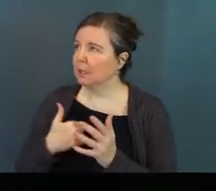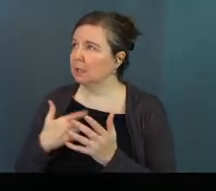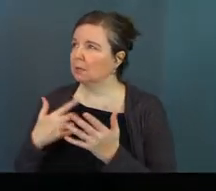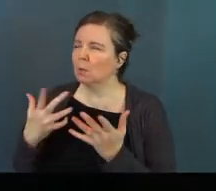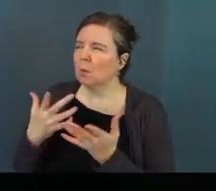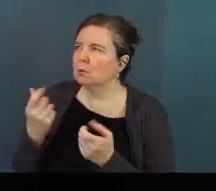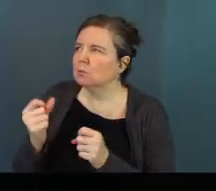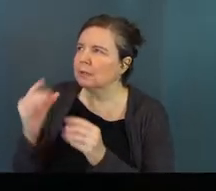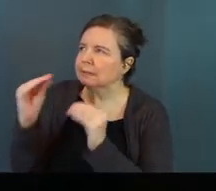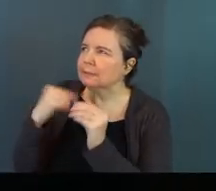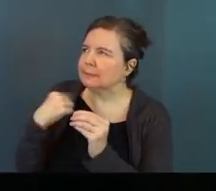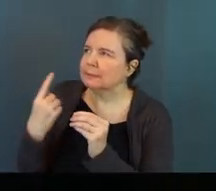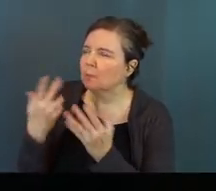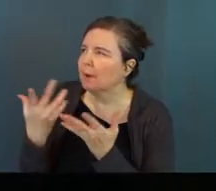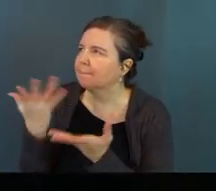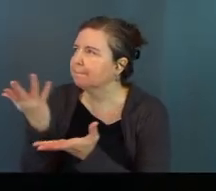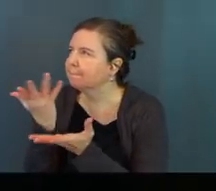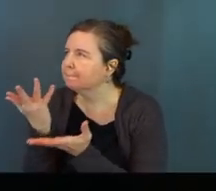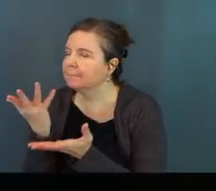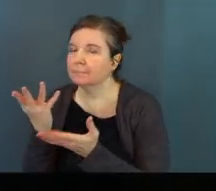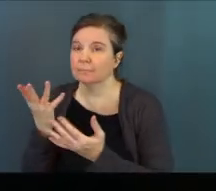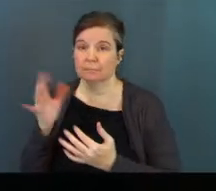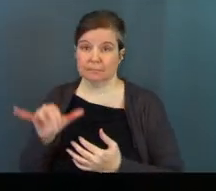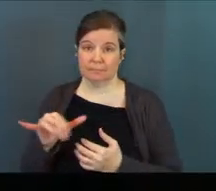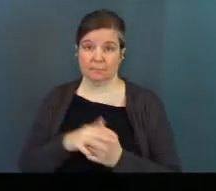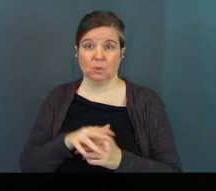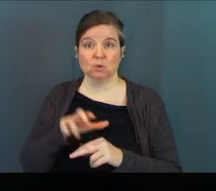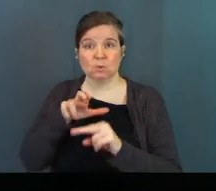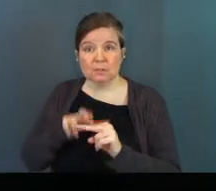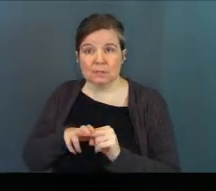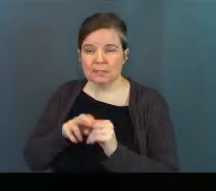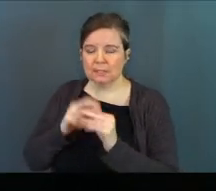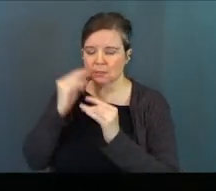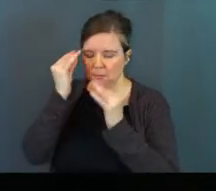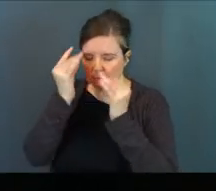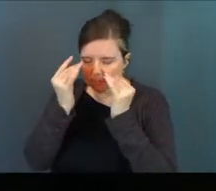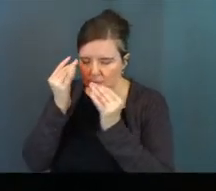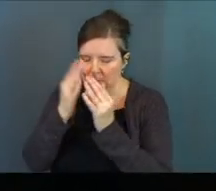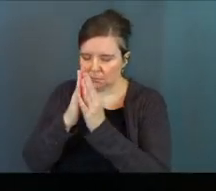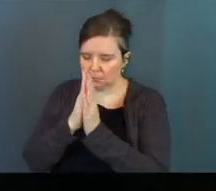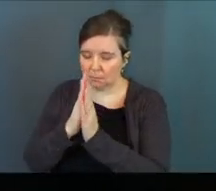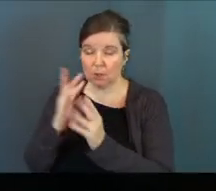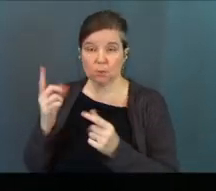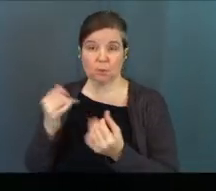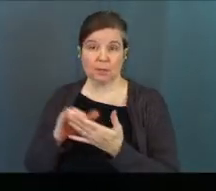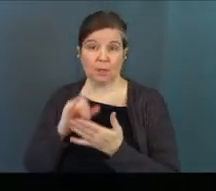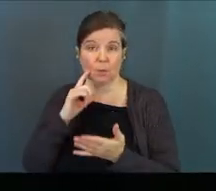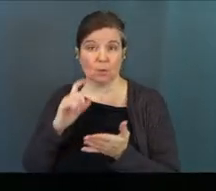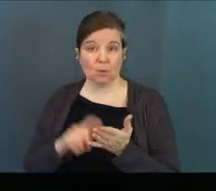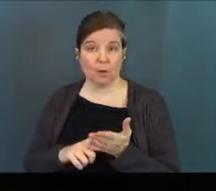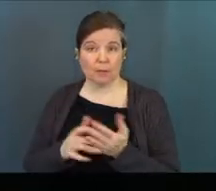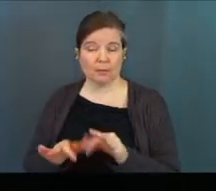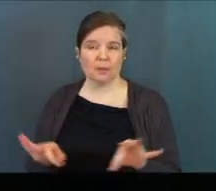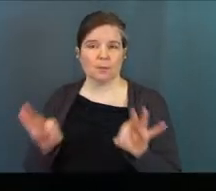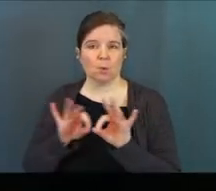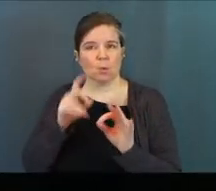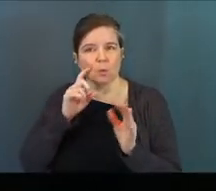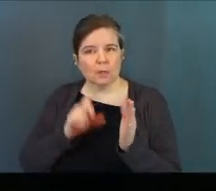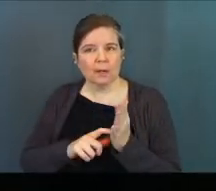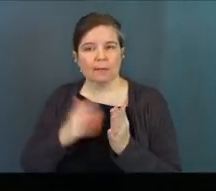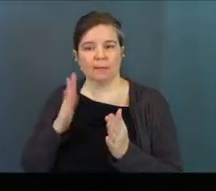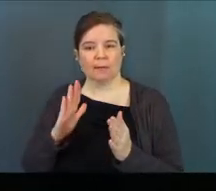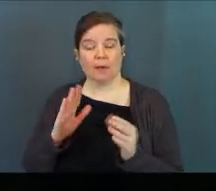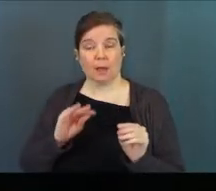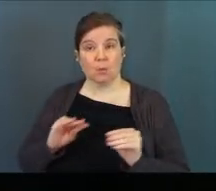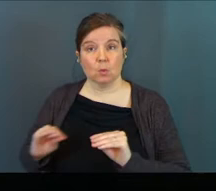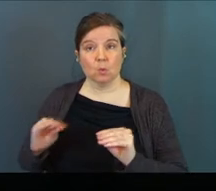trying to teach me right now? To sit and to meditate. Because when we do that, we're recognizing the importance. We're recognizing that